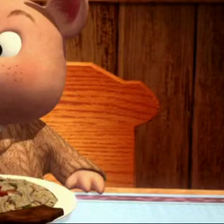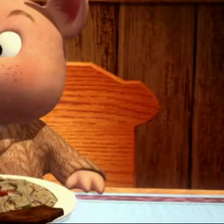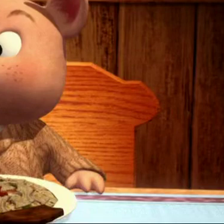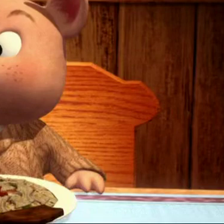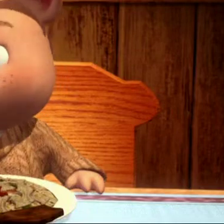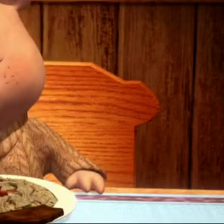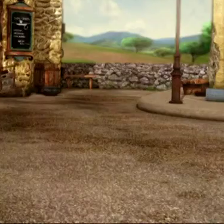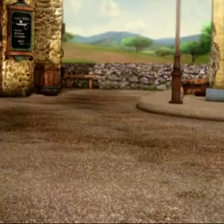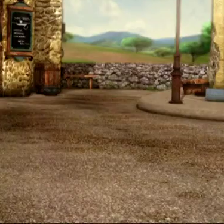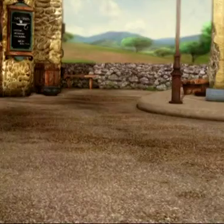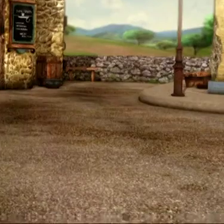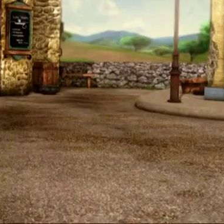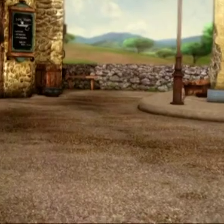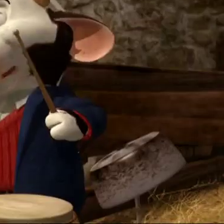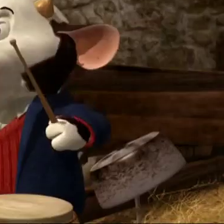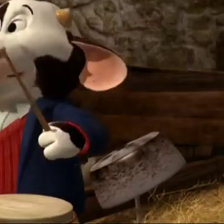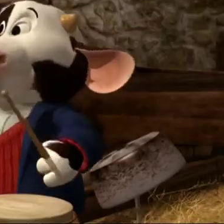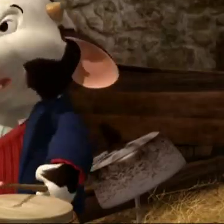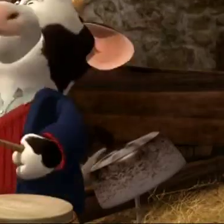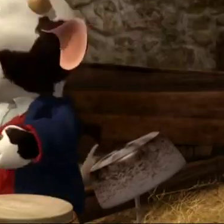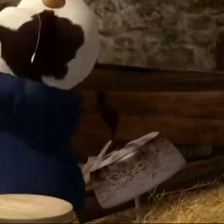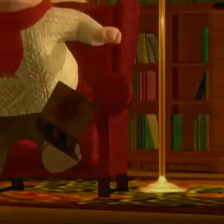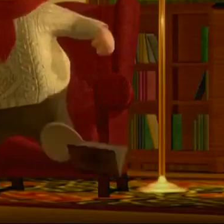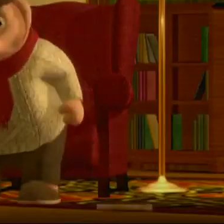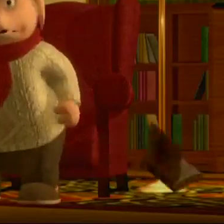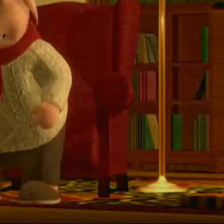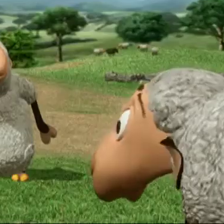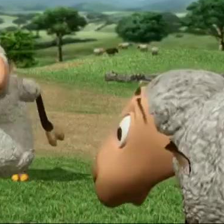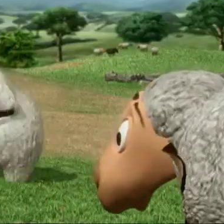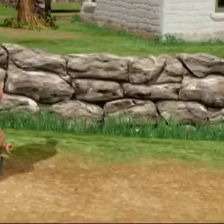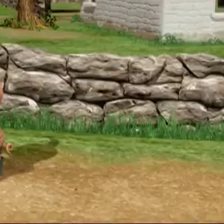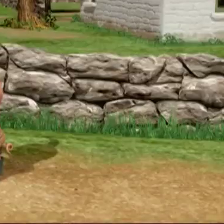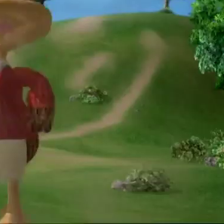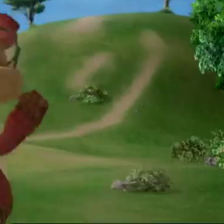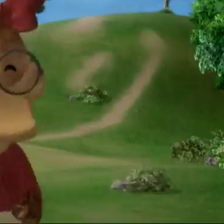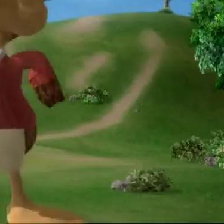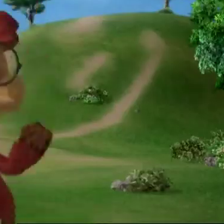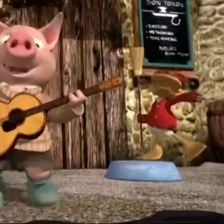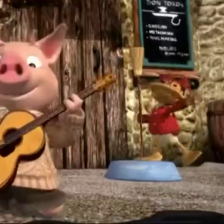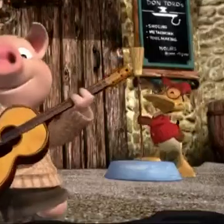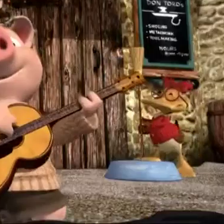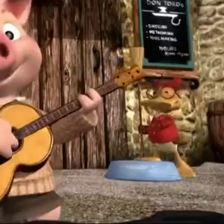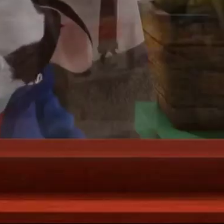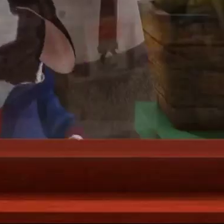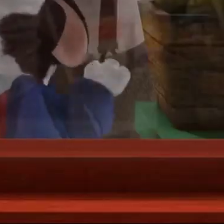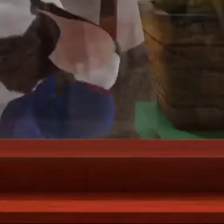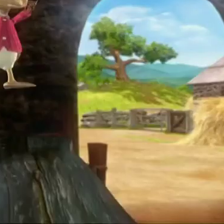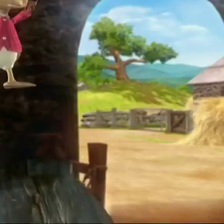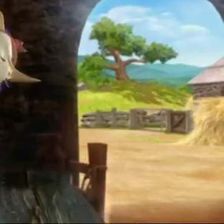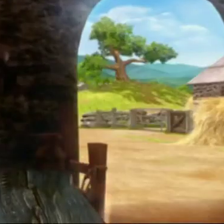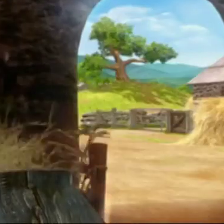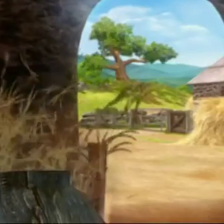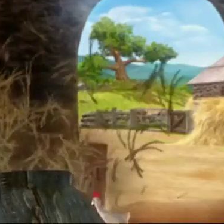We have to go if we want to be on the television. We're going to be a fan! You hear that? Isn't it great? Wahoo! Get in!